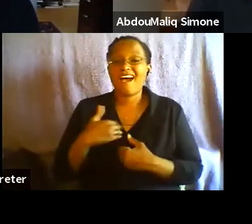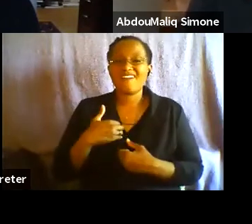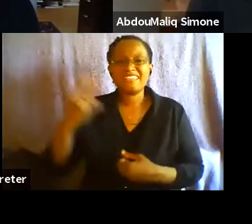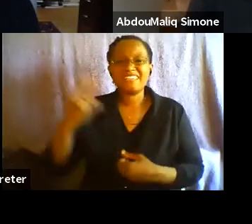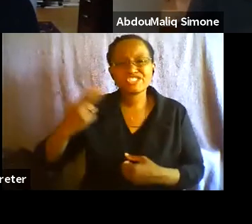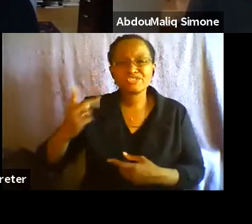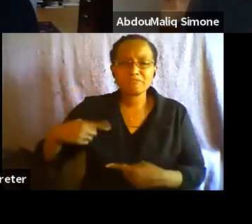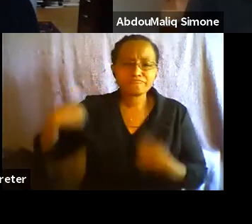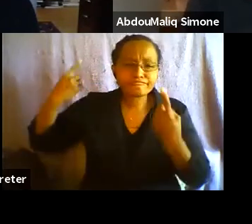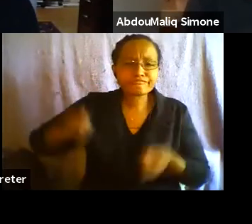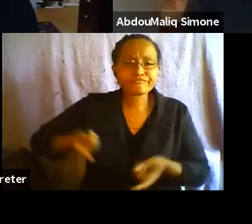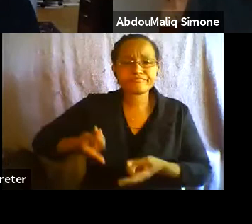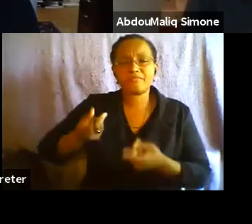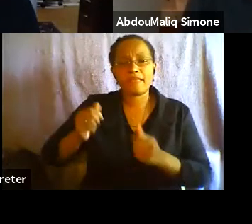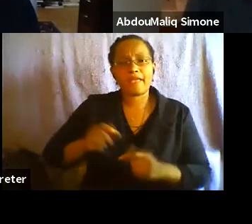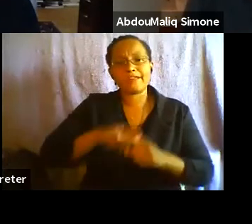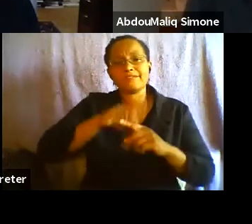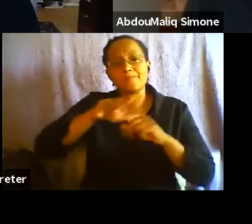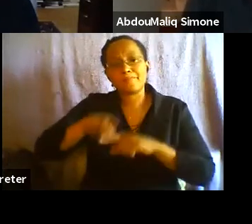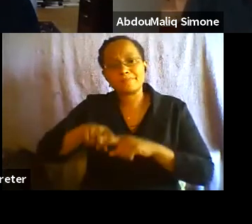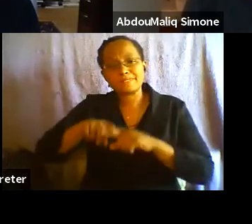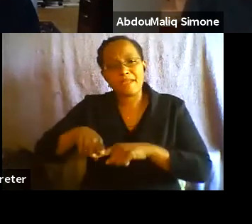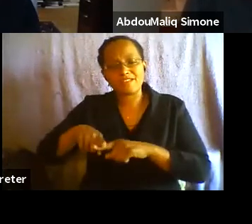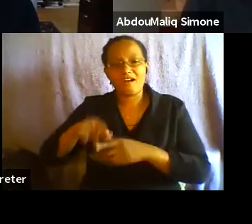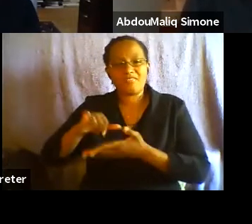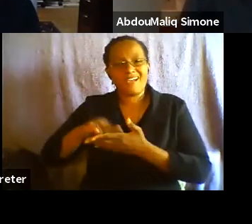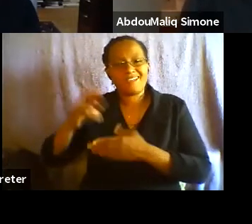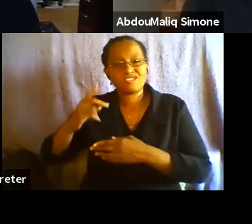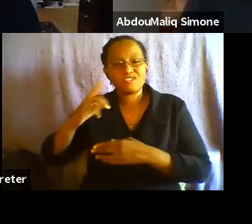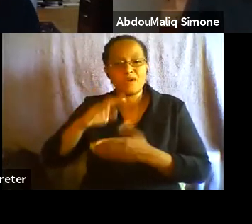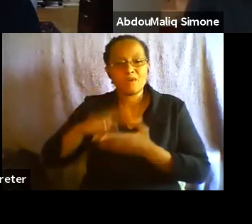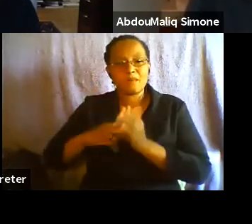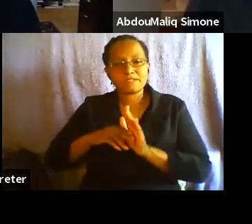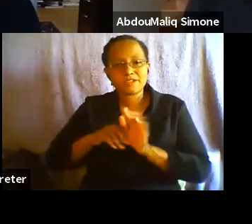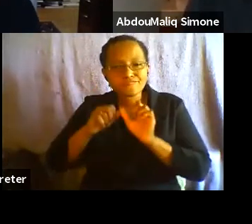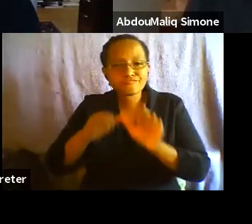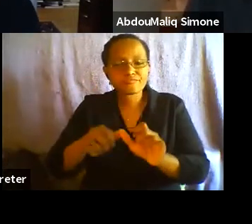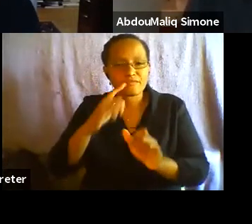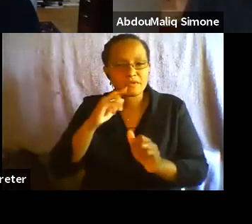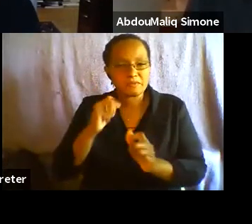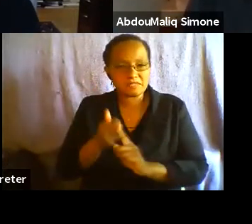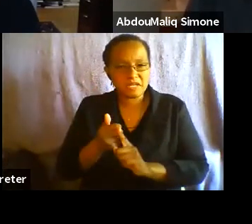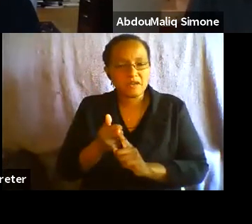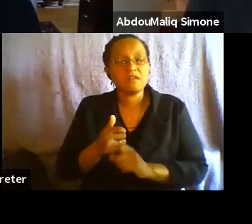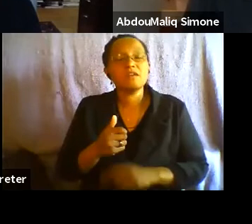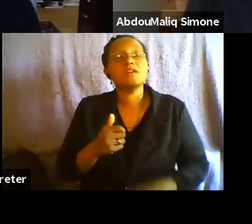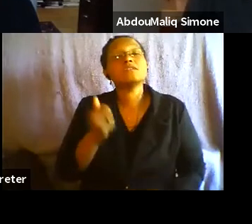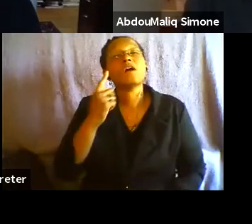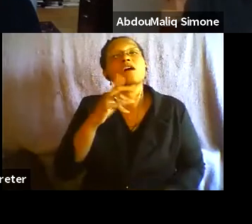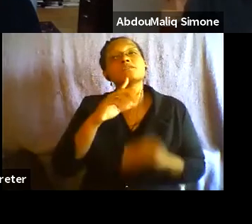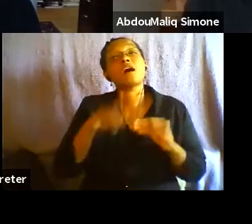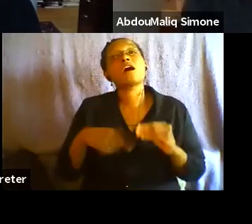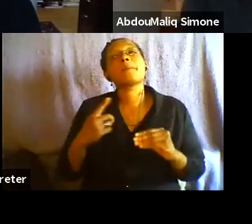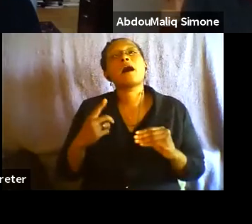of these within an intensive relation of contiguity to each other. And so, when you talk about